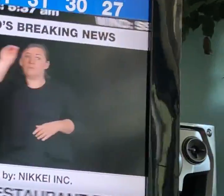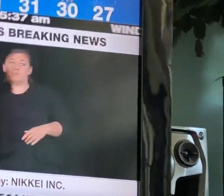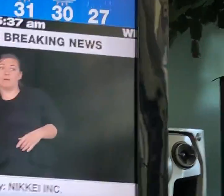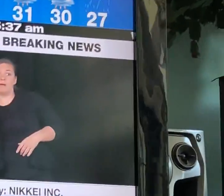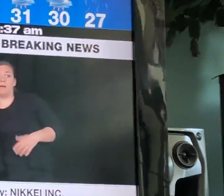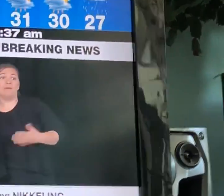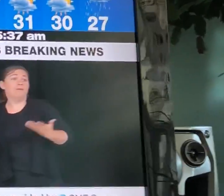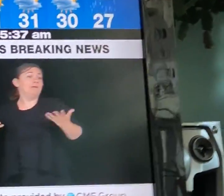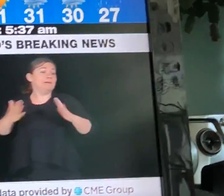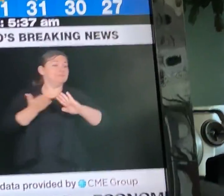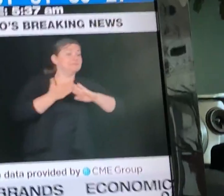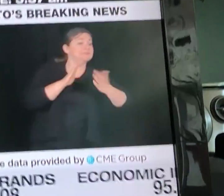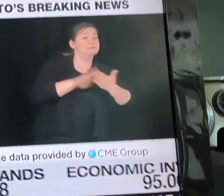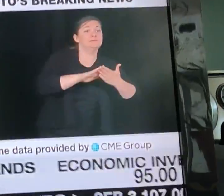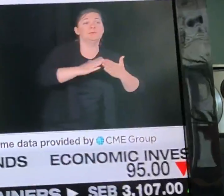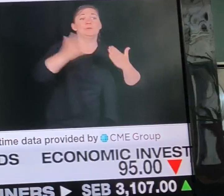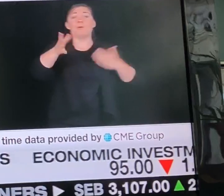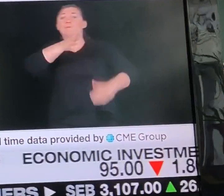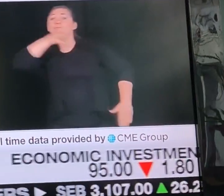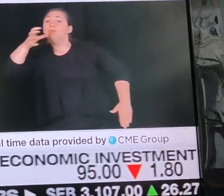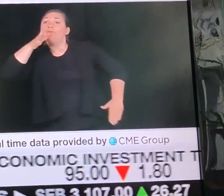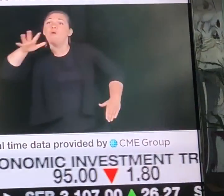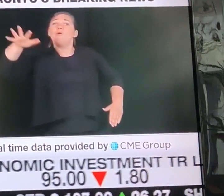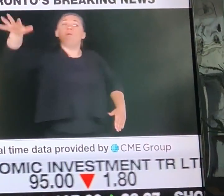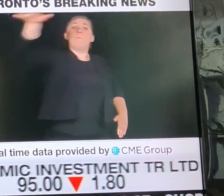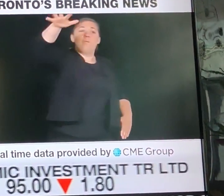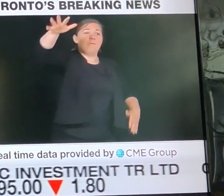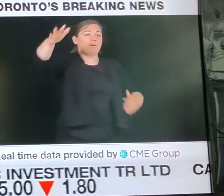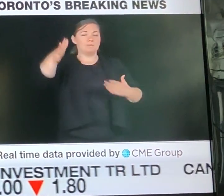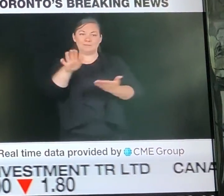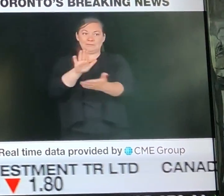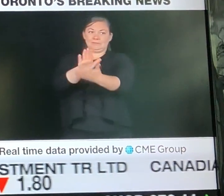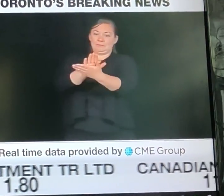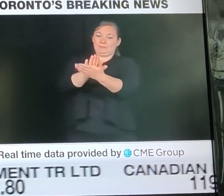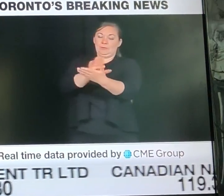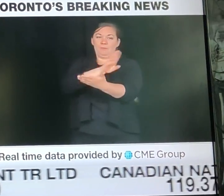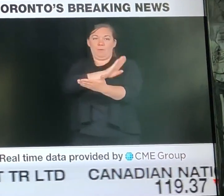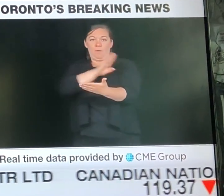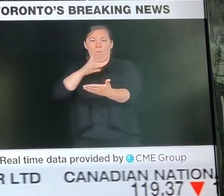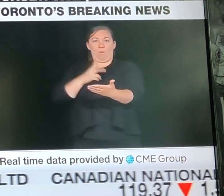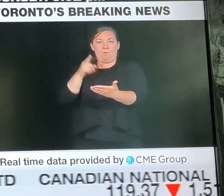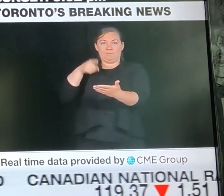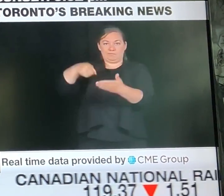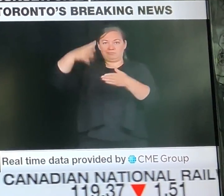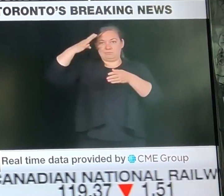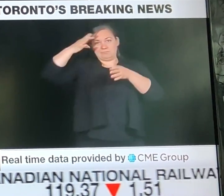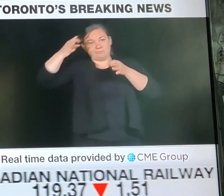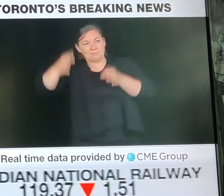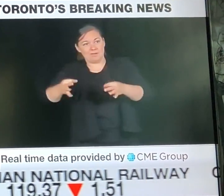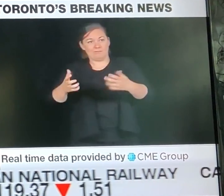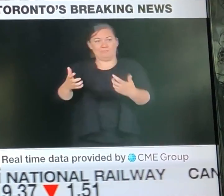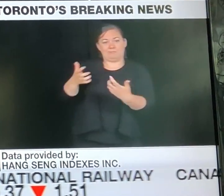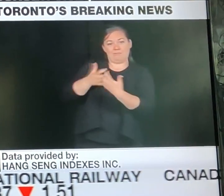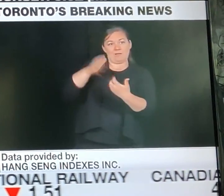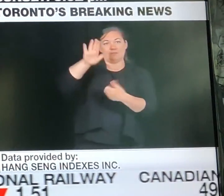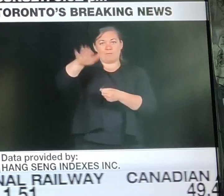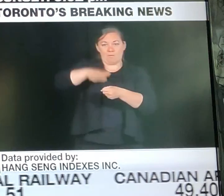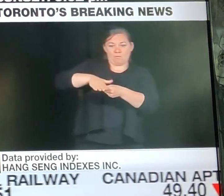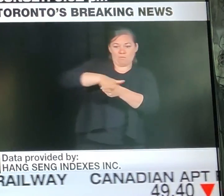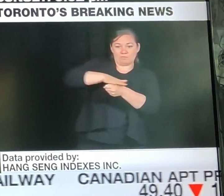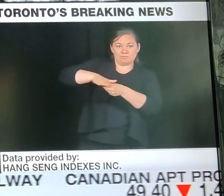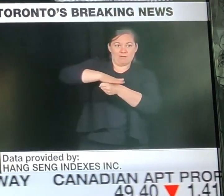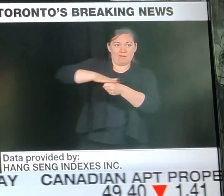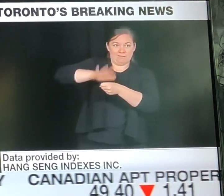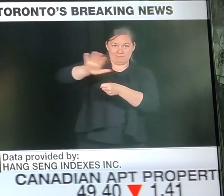economy. So I want parents to know that you also have a choice. If you don't feel comfortable, if you're worried about your